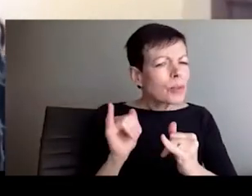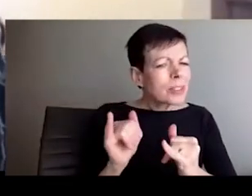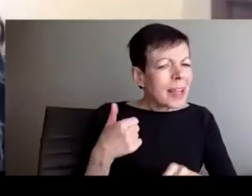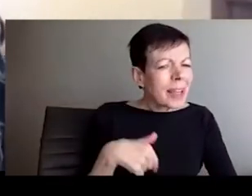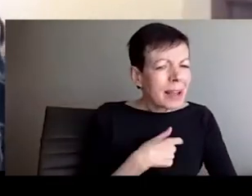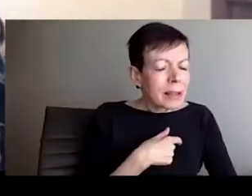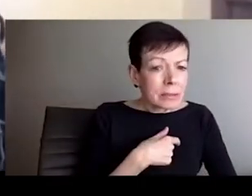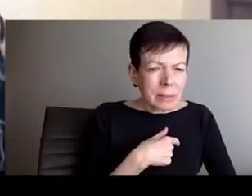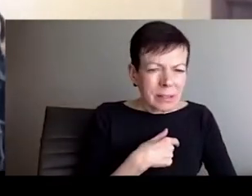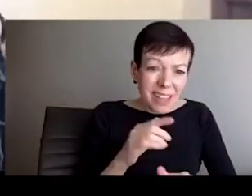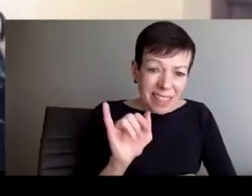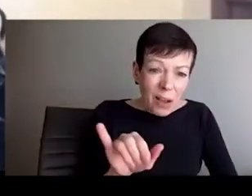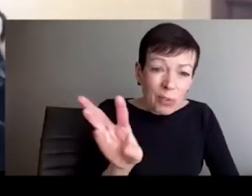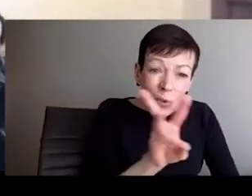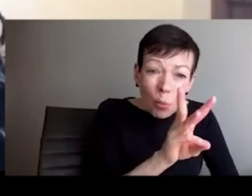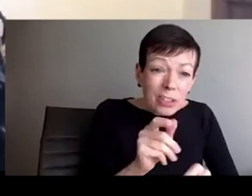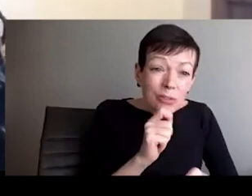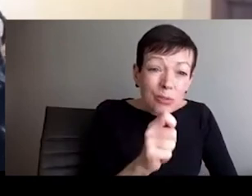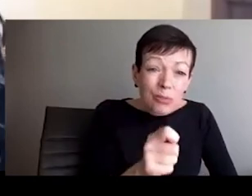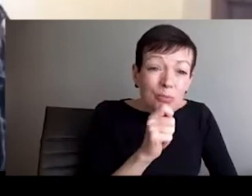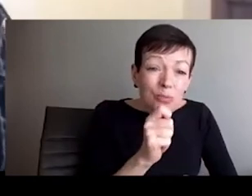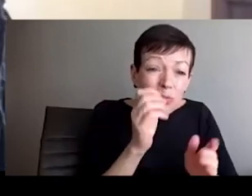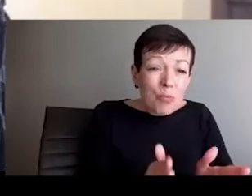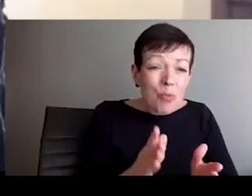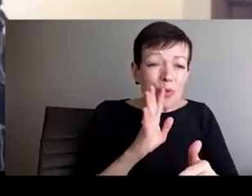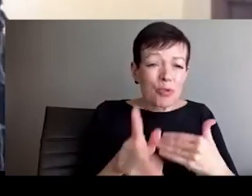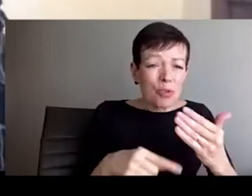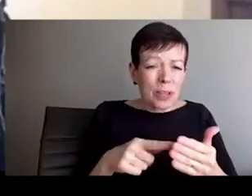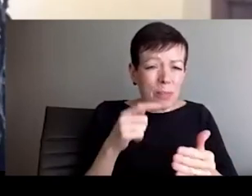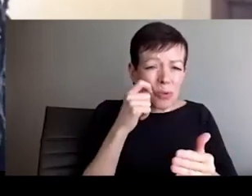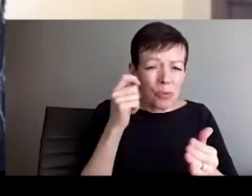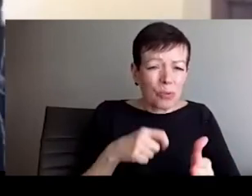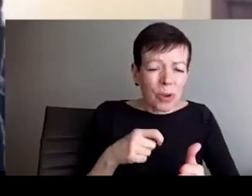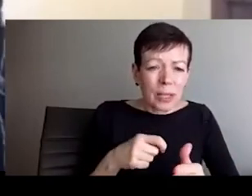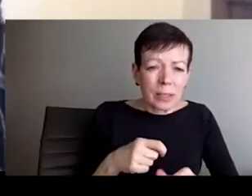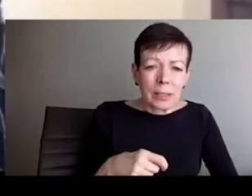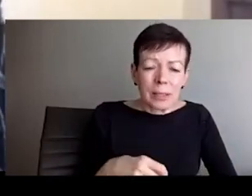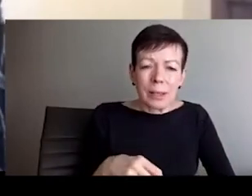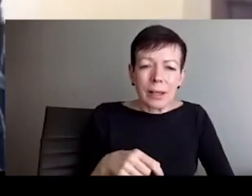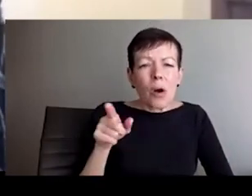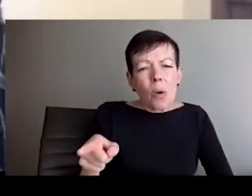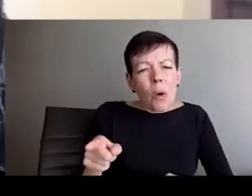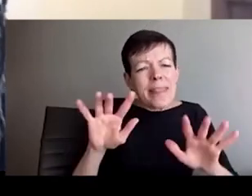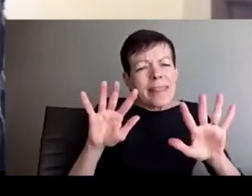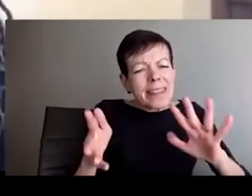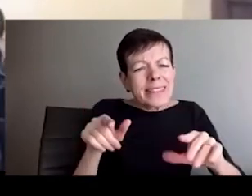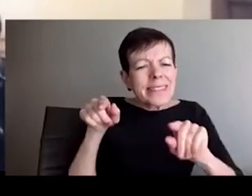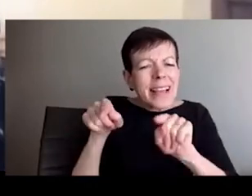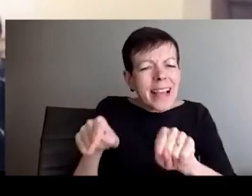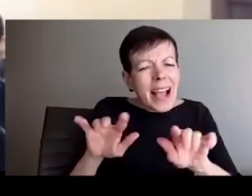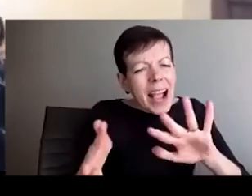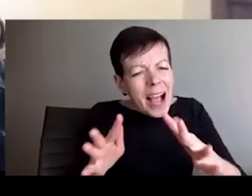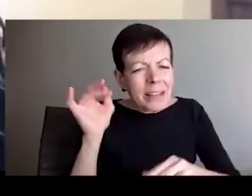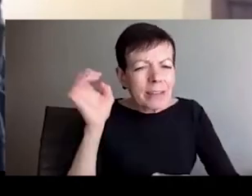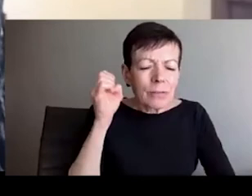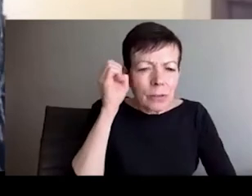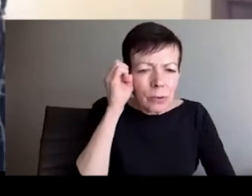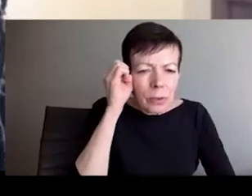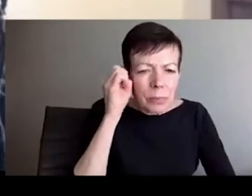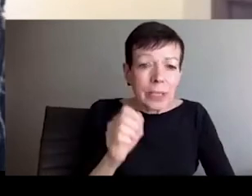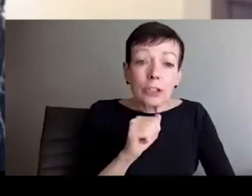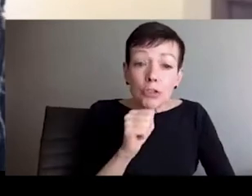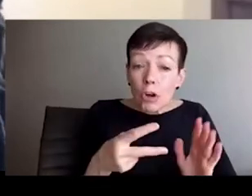here. And so we can both address that and address within the context too, how racialization is differently